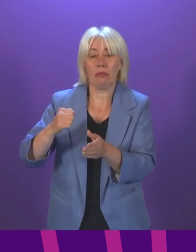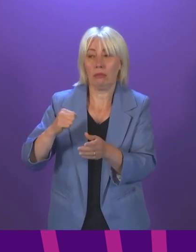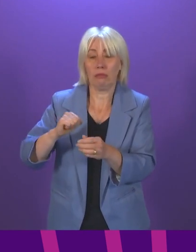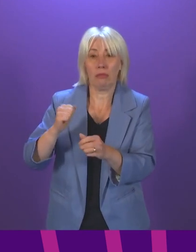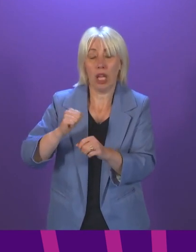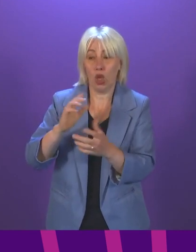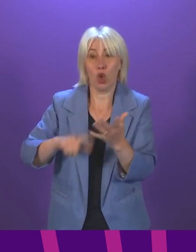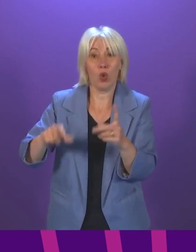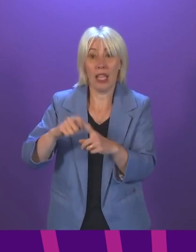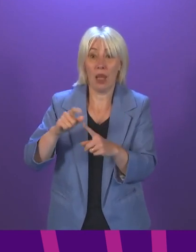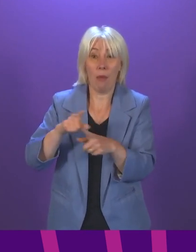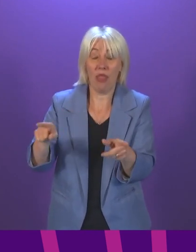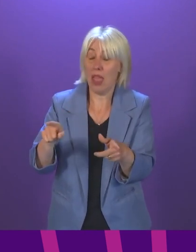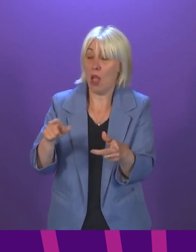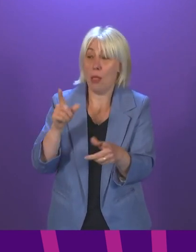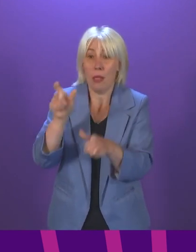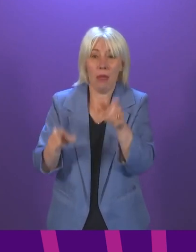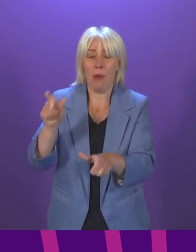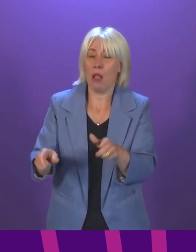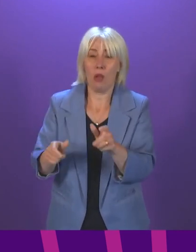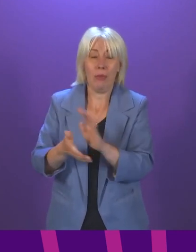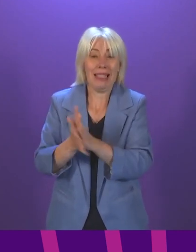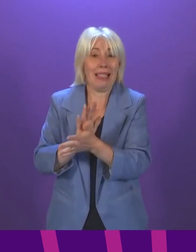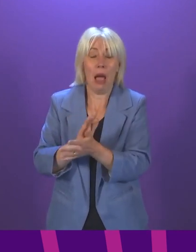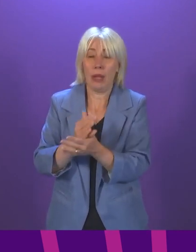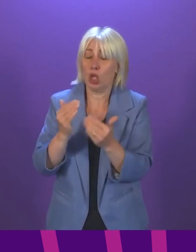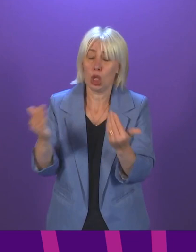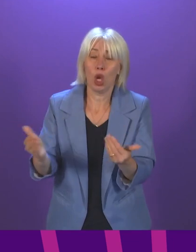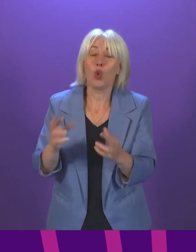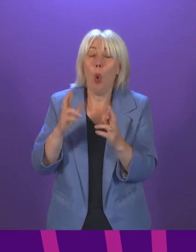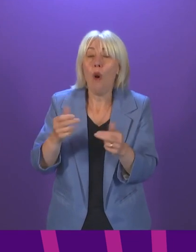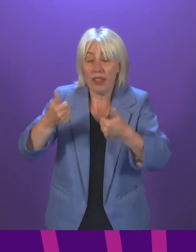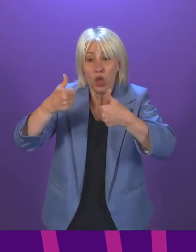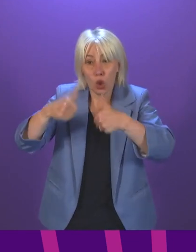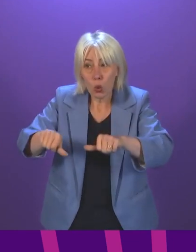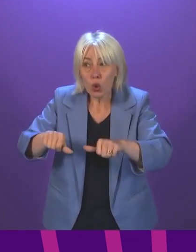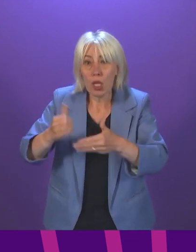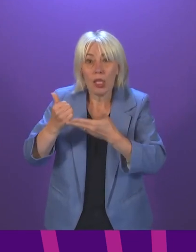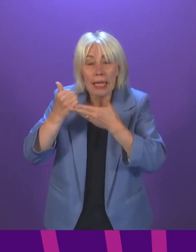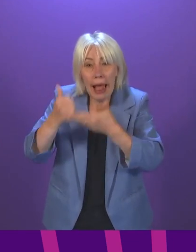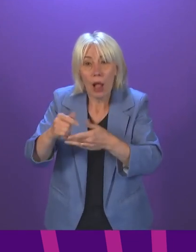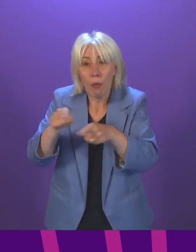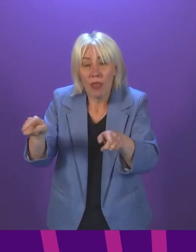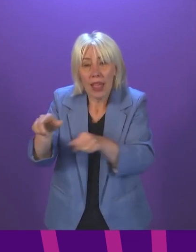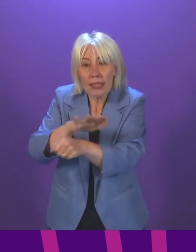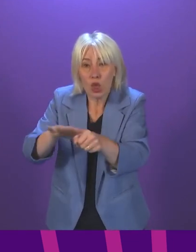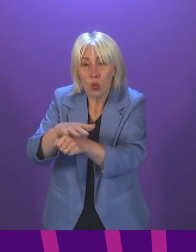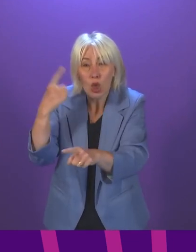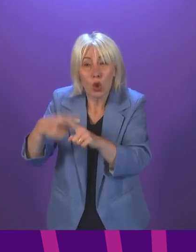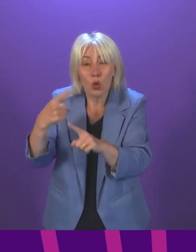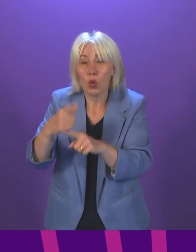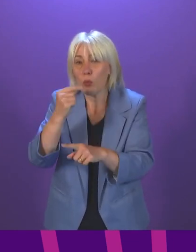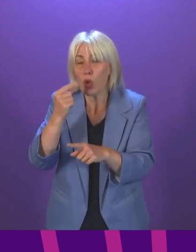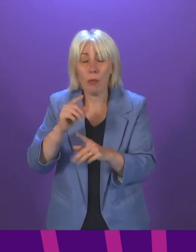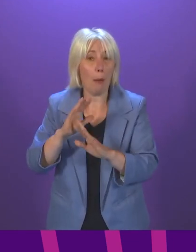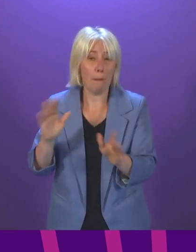paying the price for this. So I very much hope to see the solutions put in place to alleviate the situation as quickly as possible. But I do not think